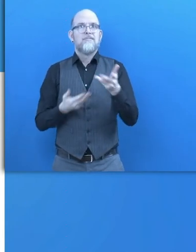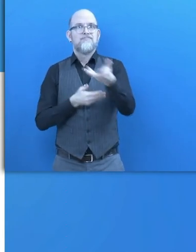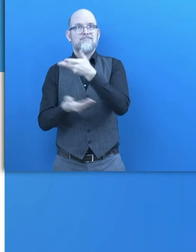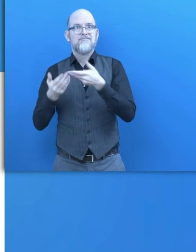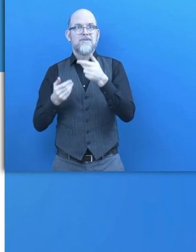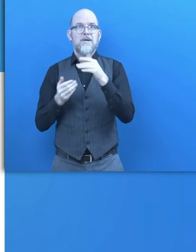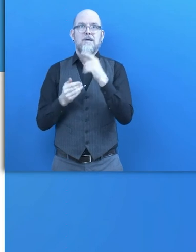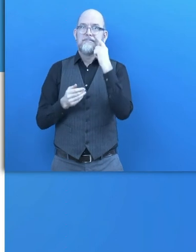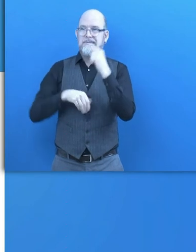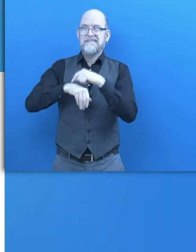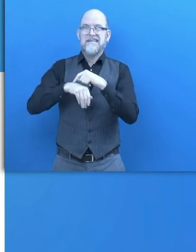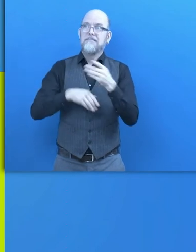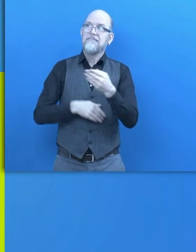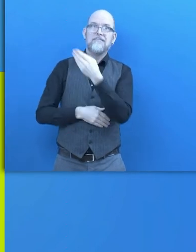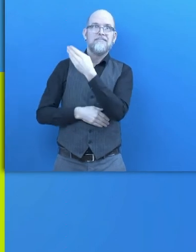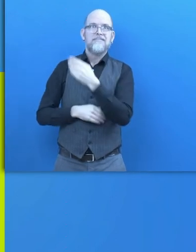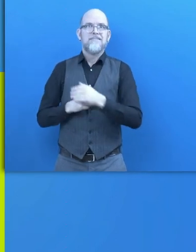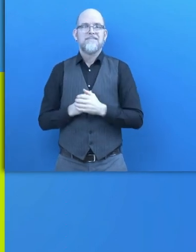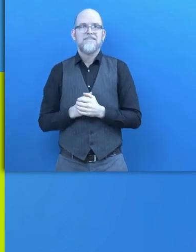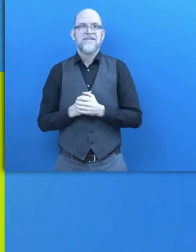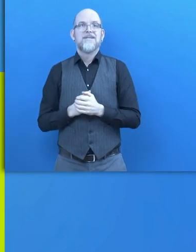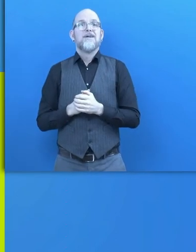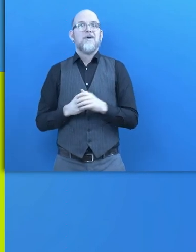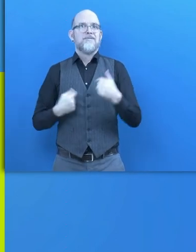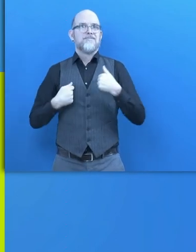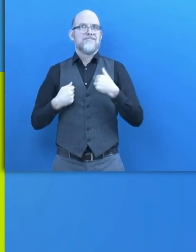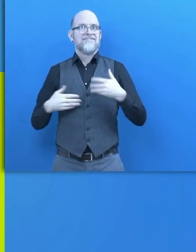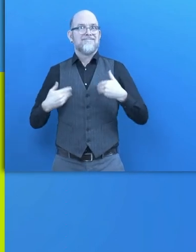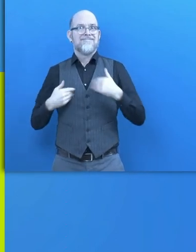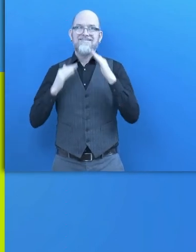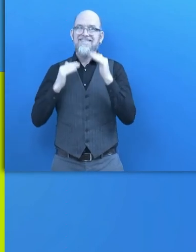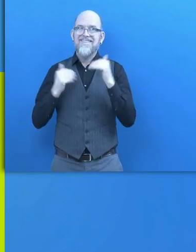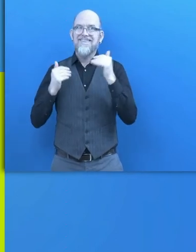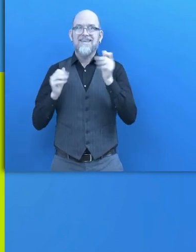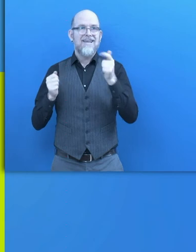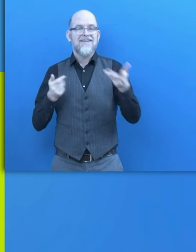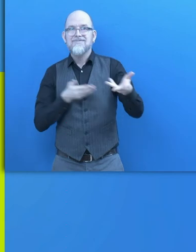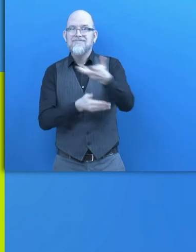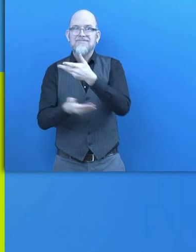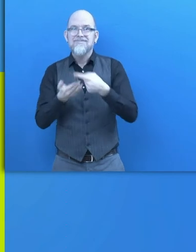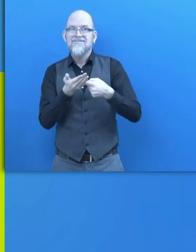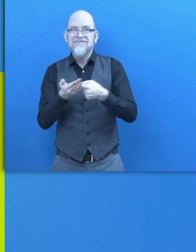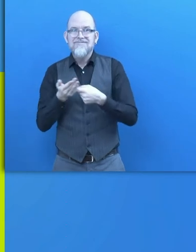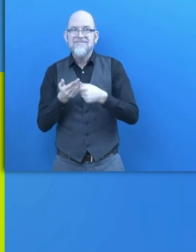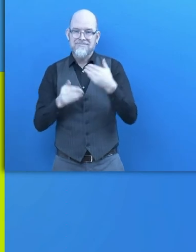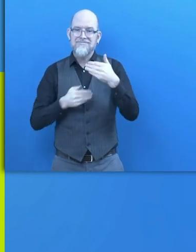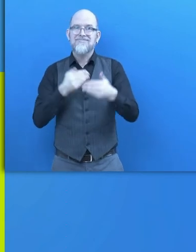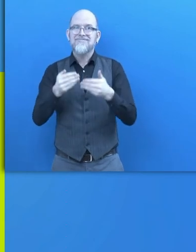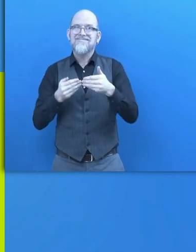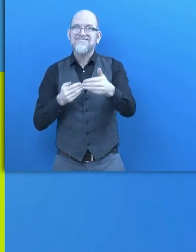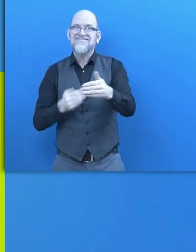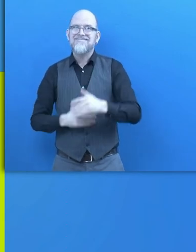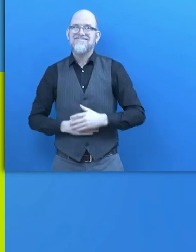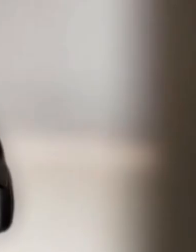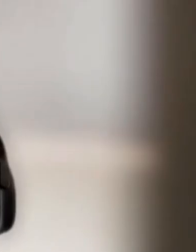and the link. I'm very much looking forward to continue this conversation